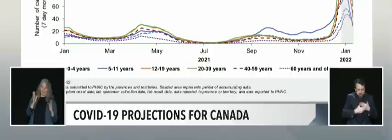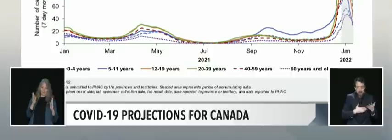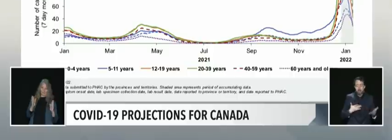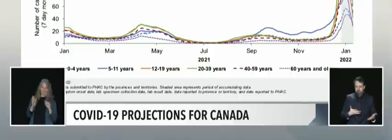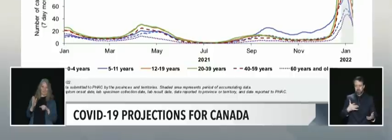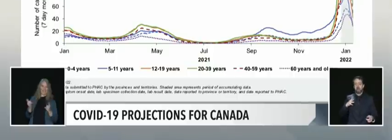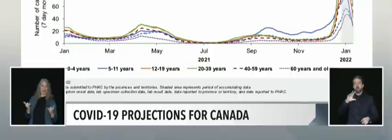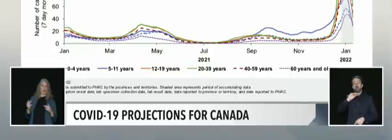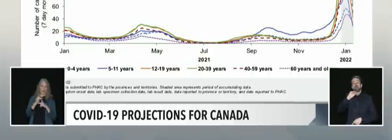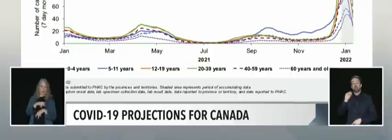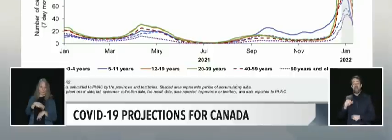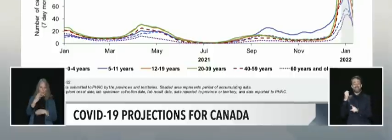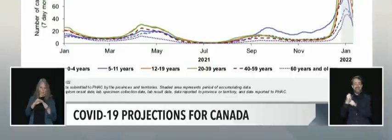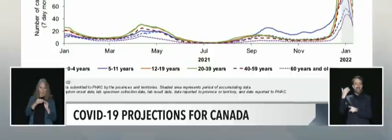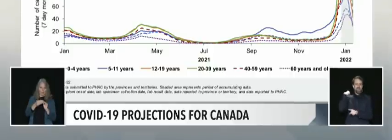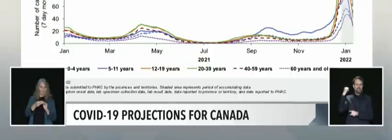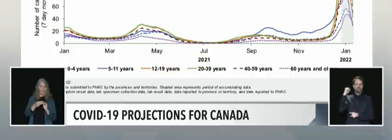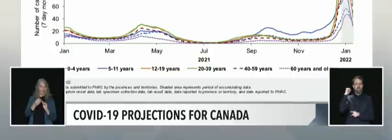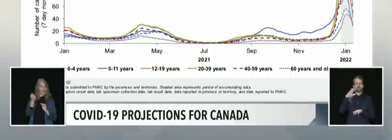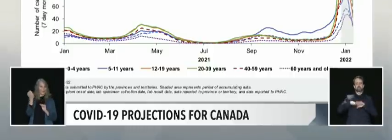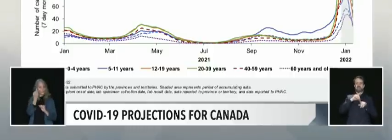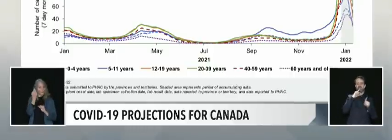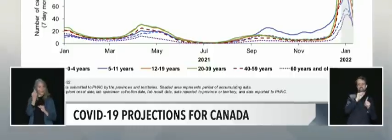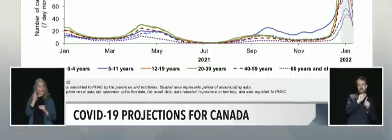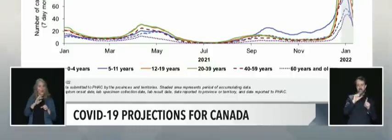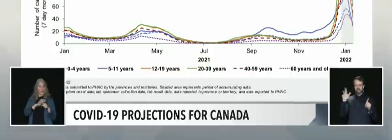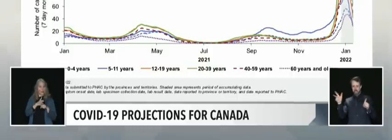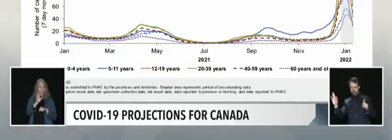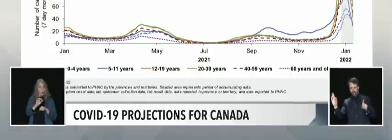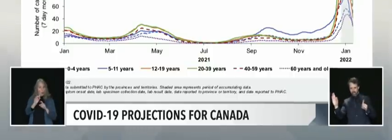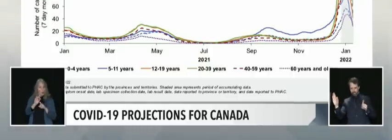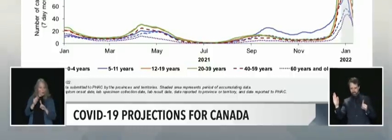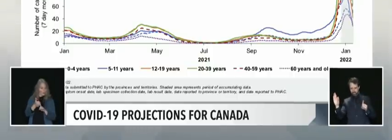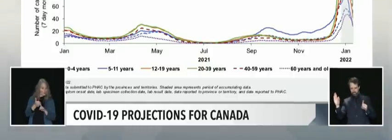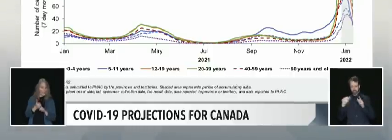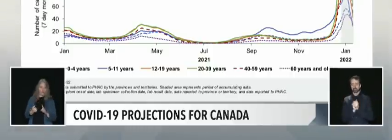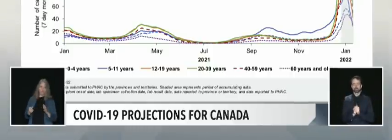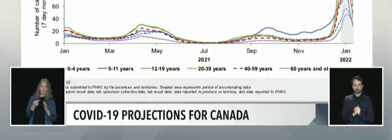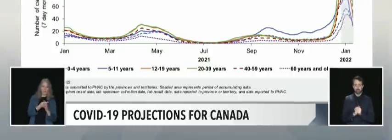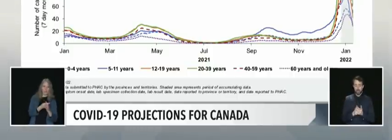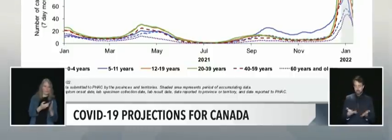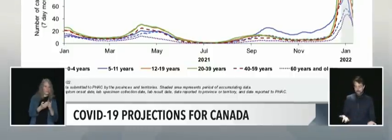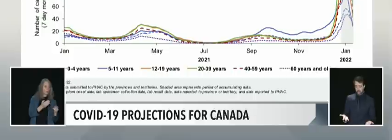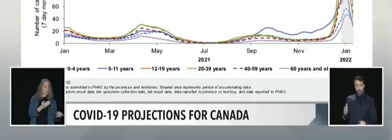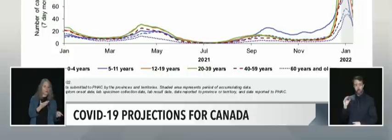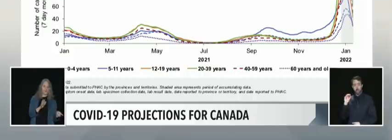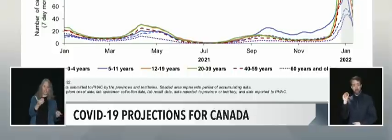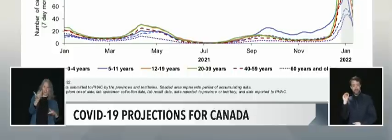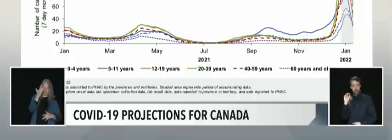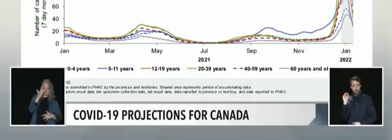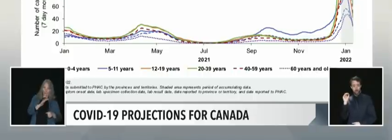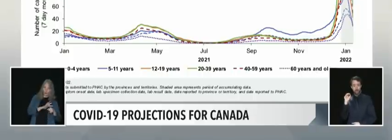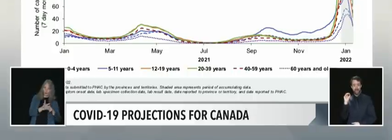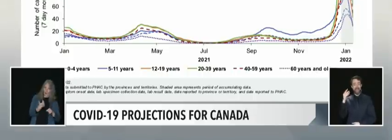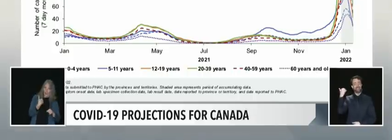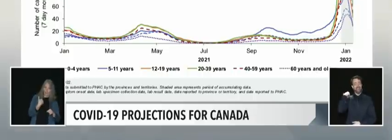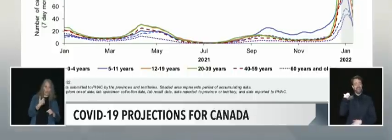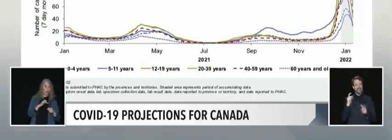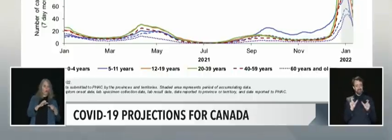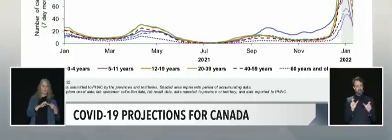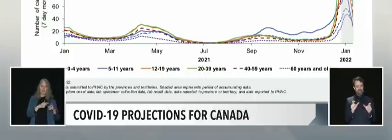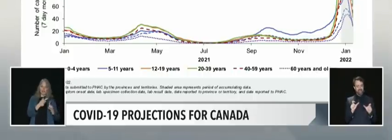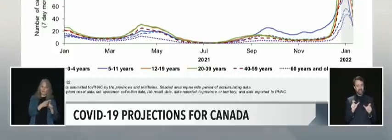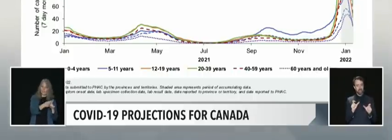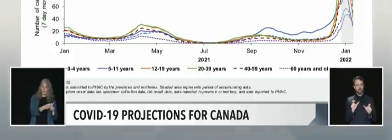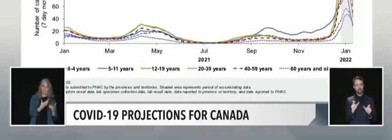years, With Omicron's greater ability to evade prior immunity from infections and vaccines, cases are now increasing